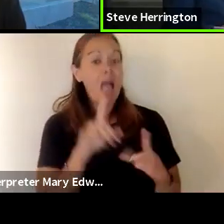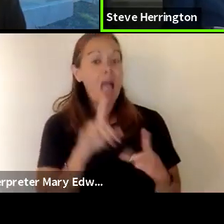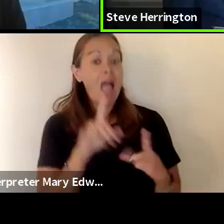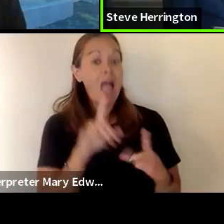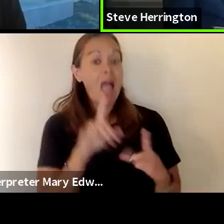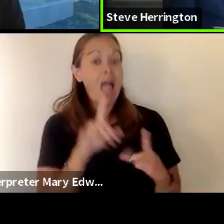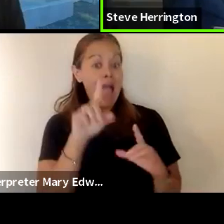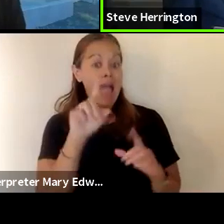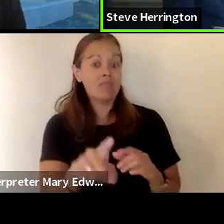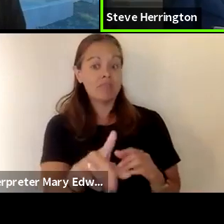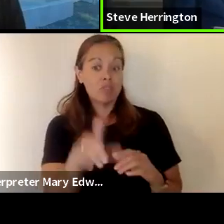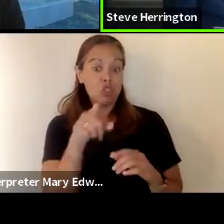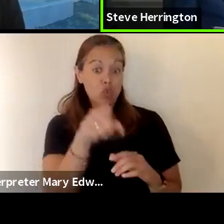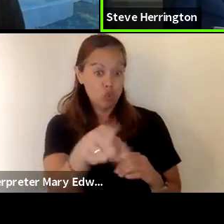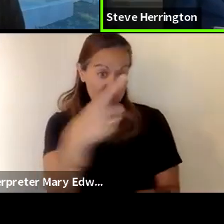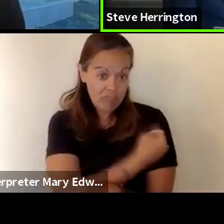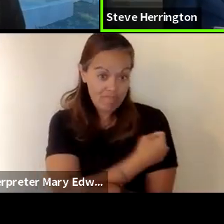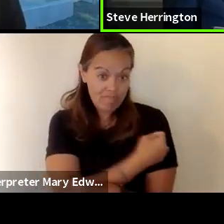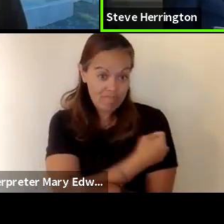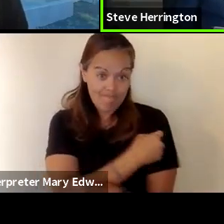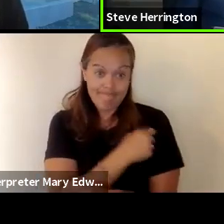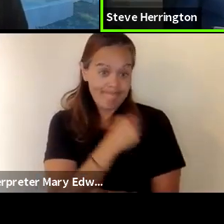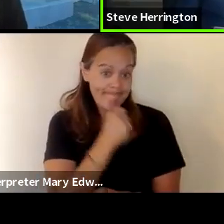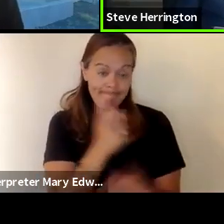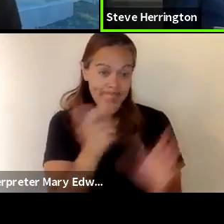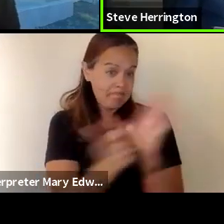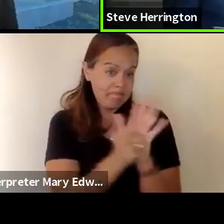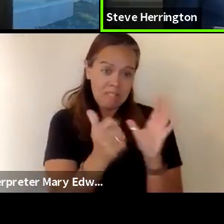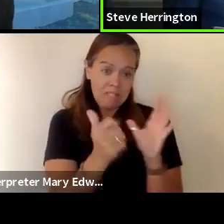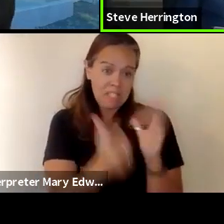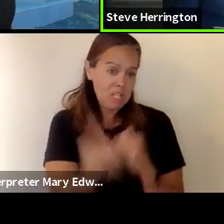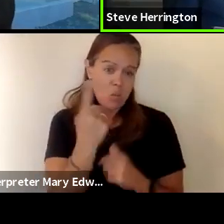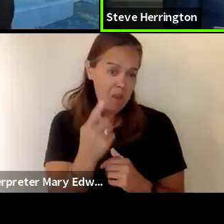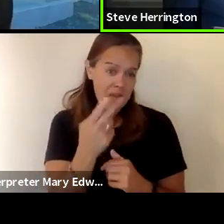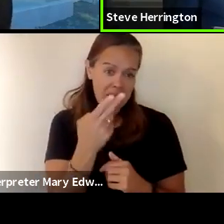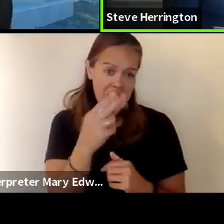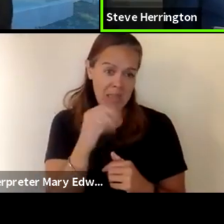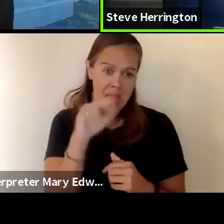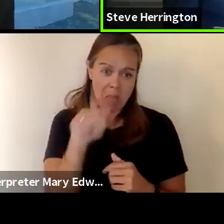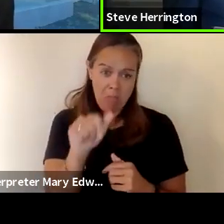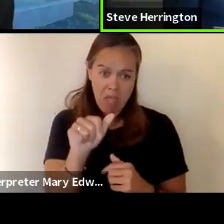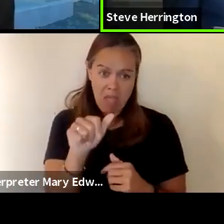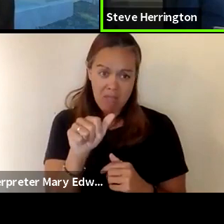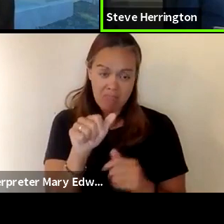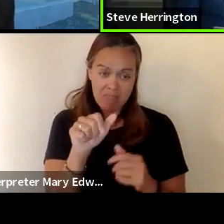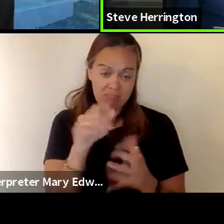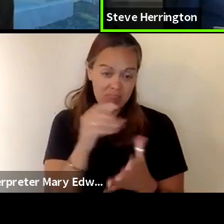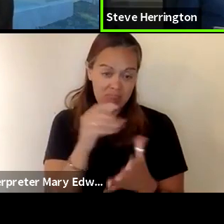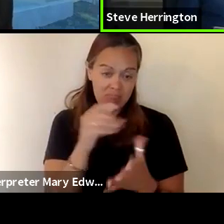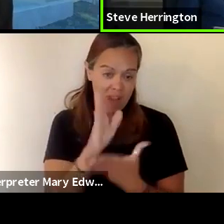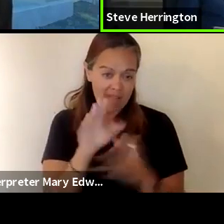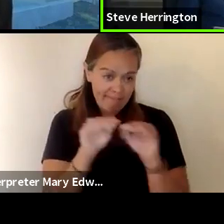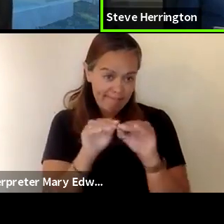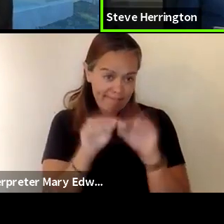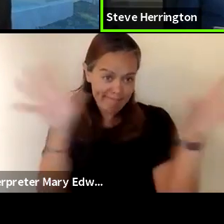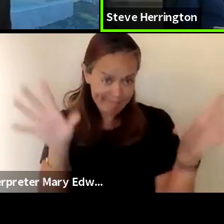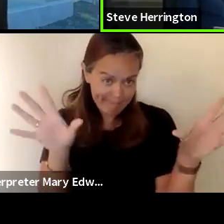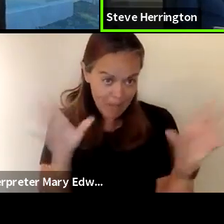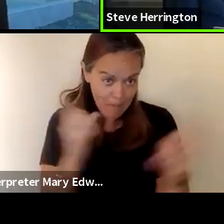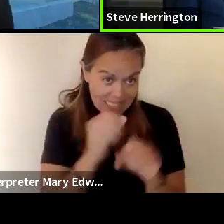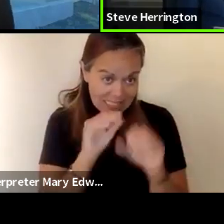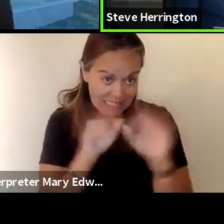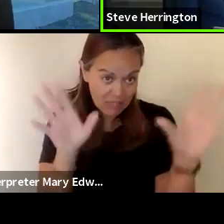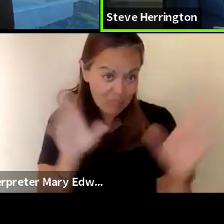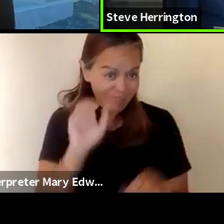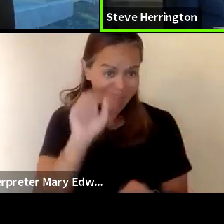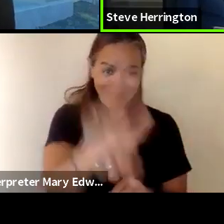question of are you vaccinated is not a violation of anyone's hipaa rights i need to make that really clear you can ask that question now